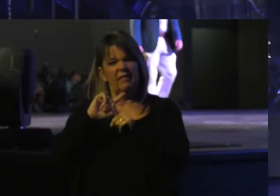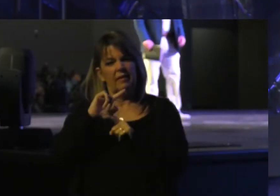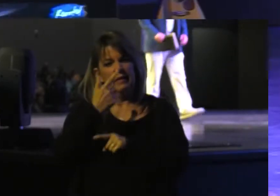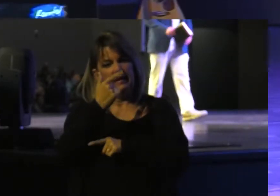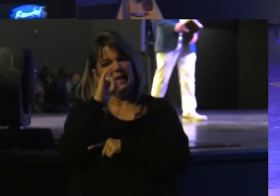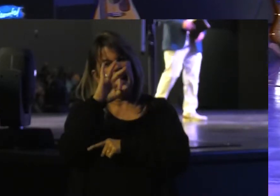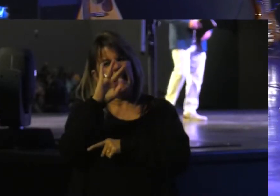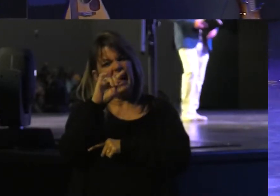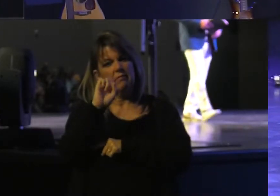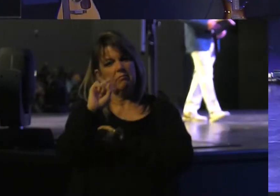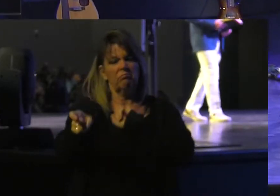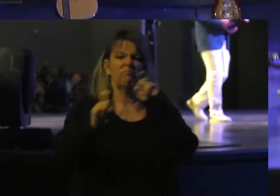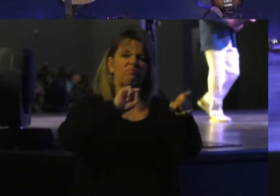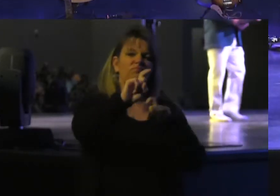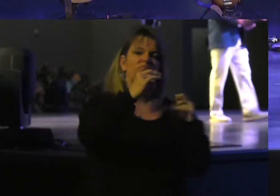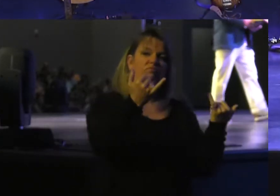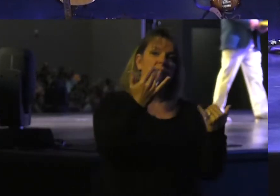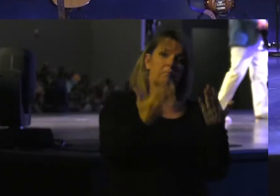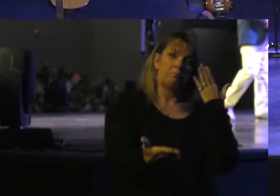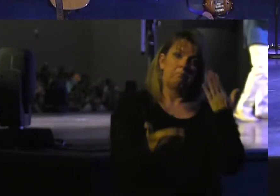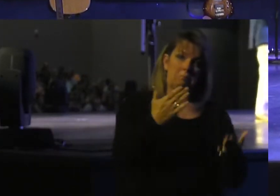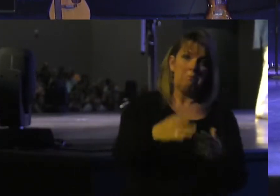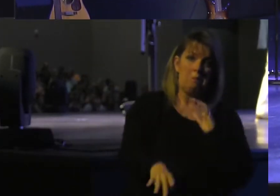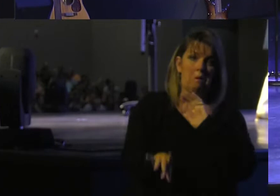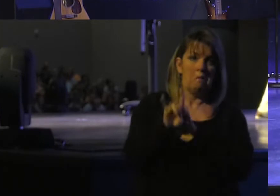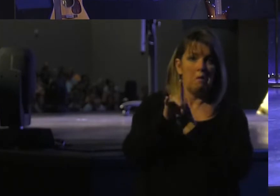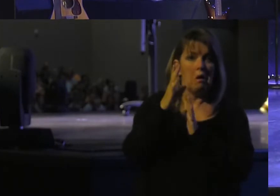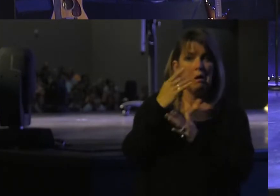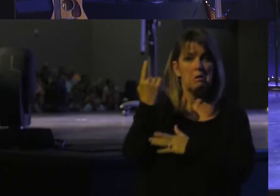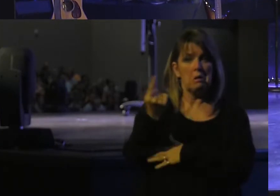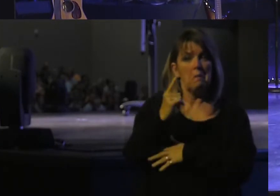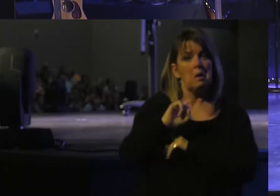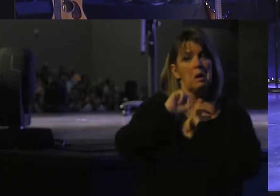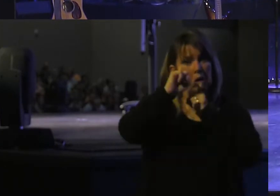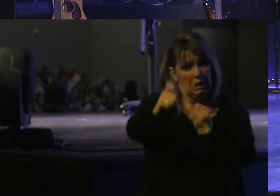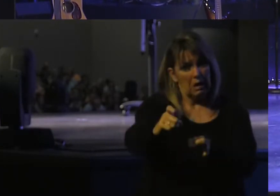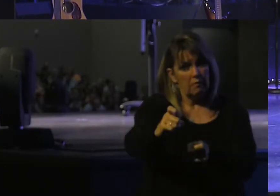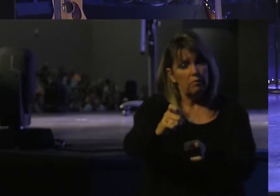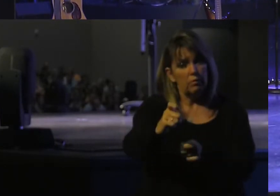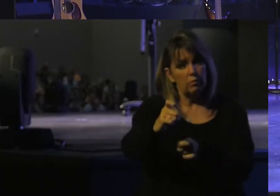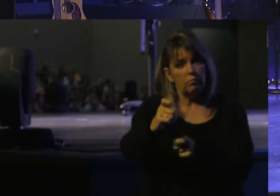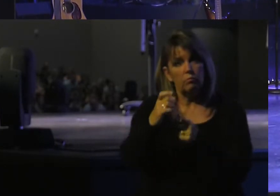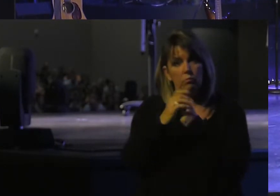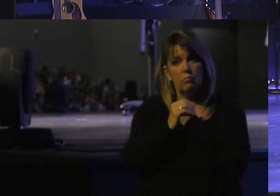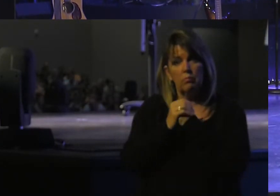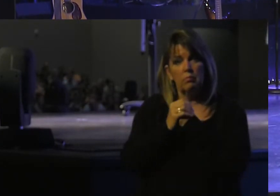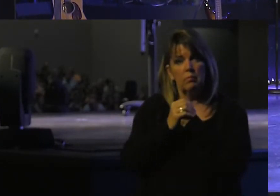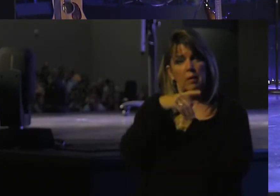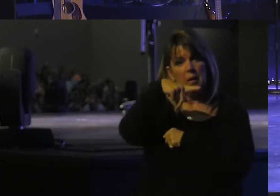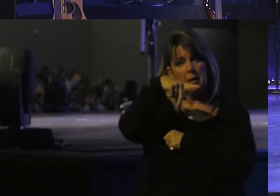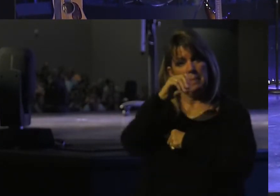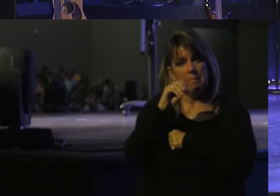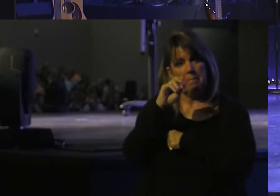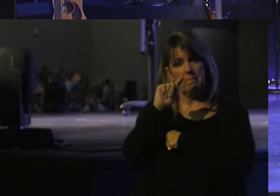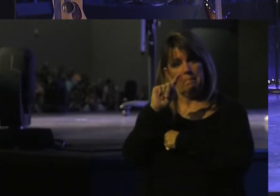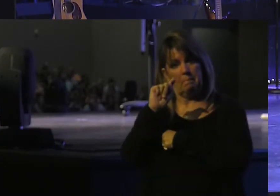will get today. Today, you may actually find that someone gets you a piece of pottery.